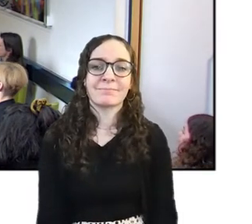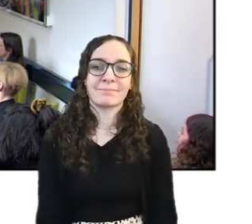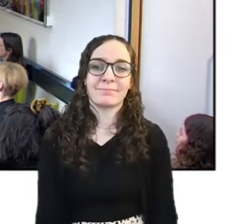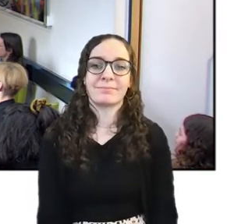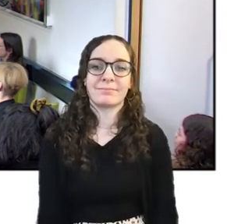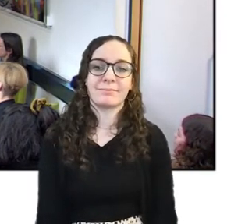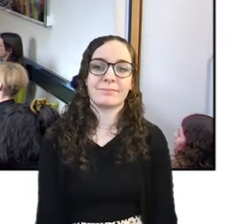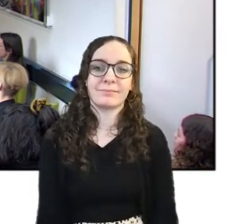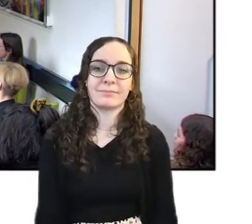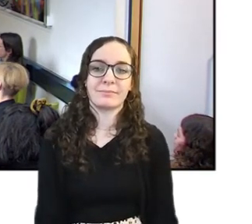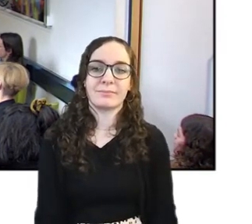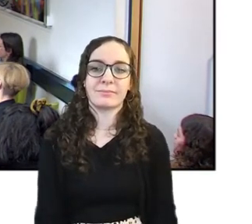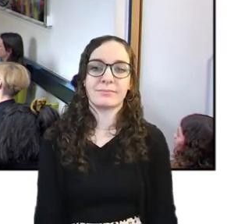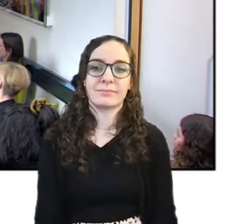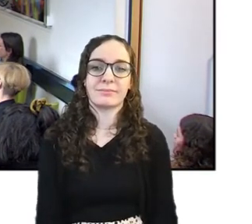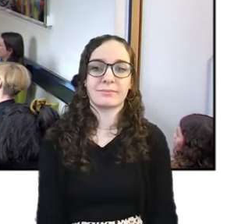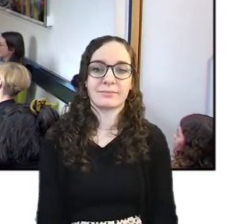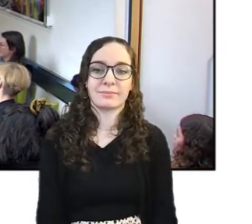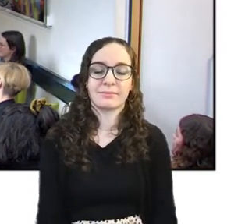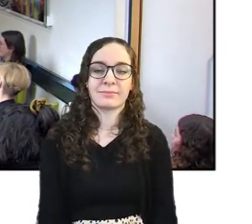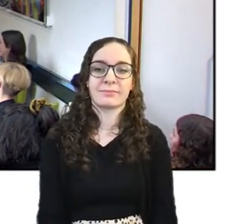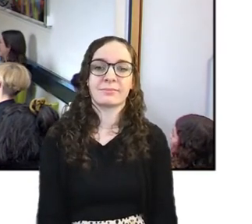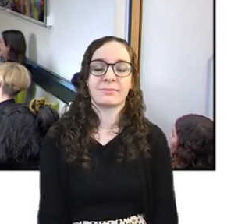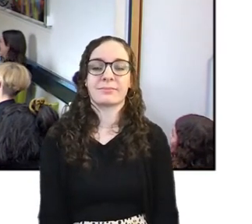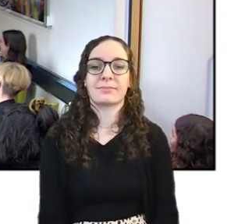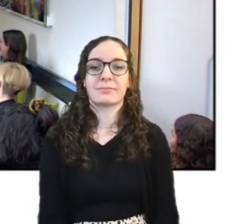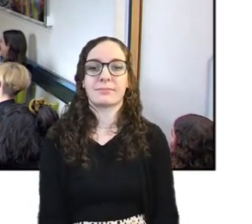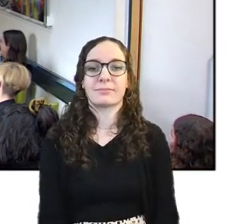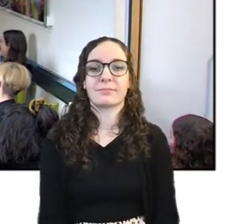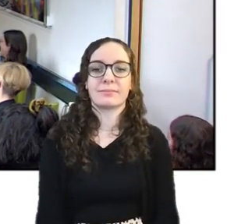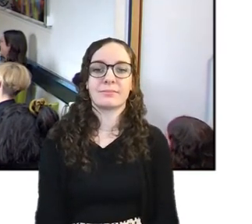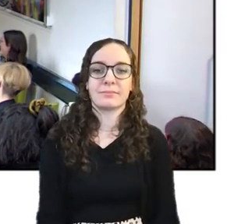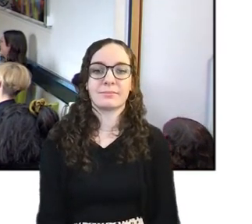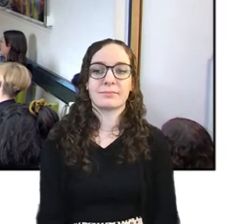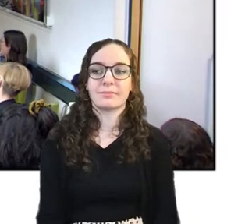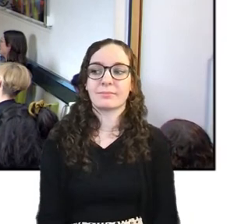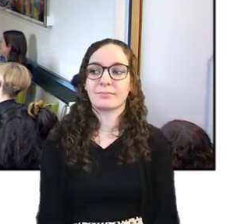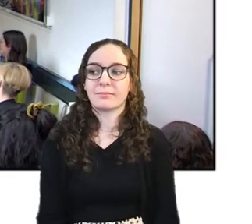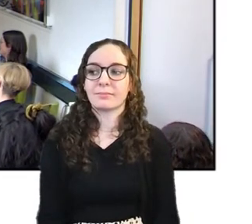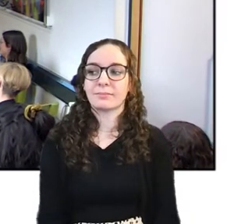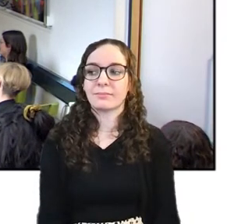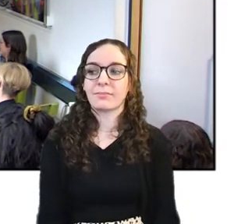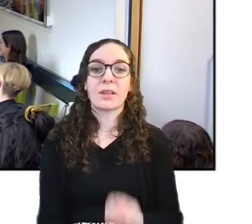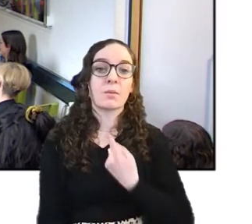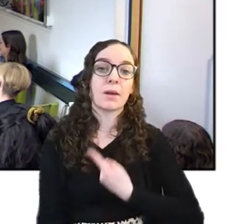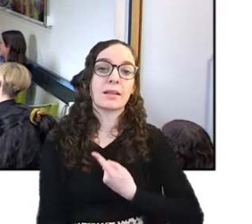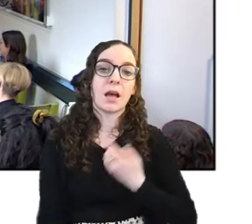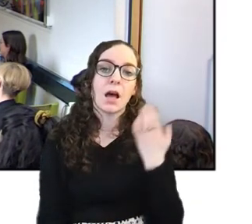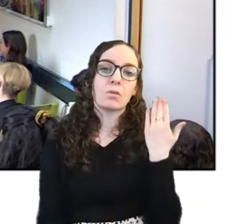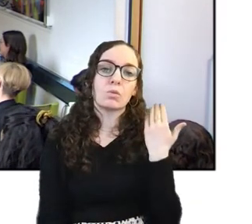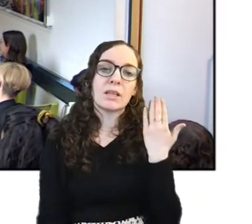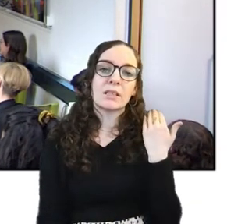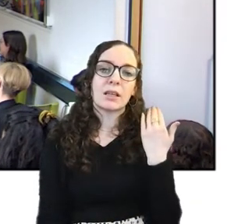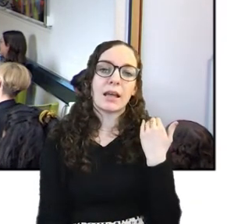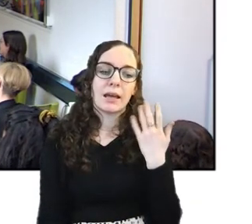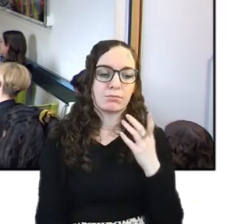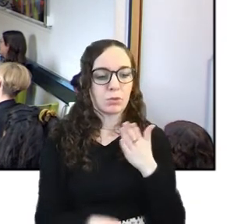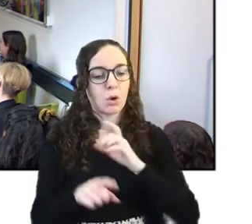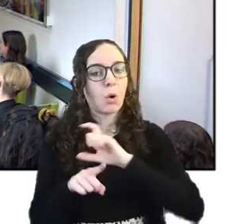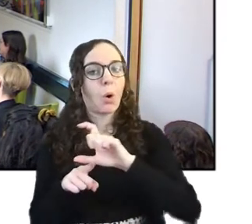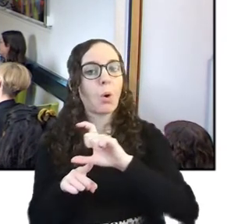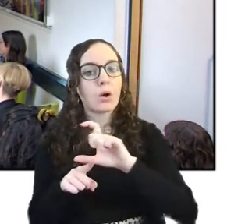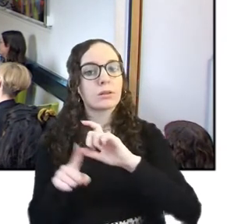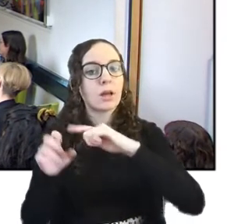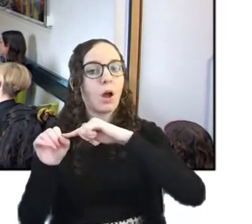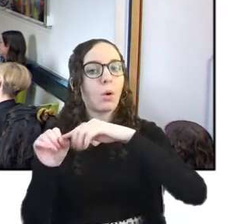should i talk yeah if like i was recently on like a queer ecology course um online that